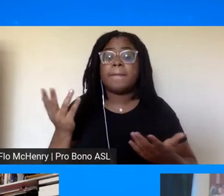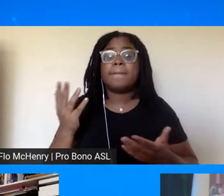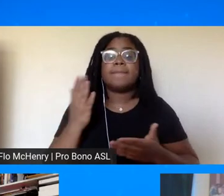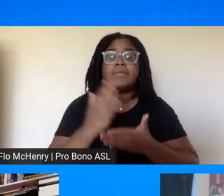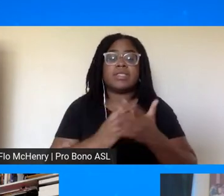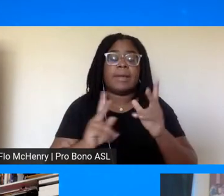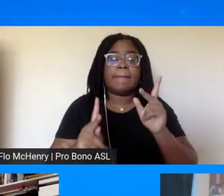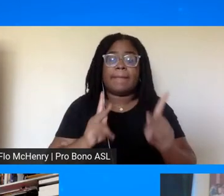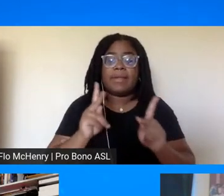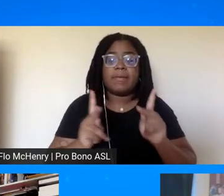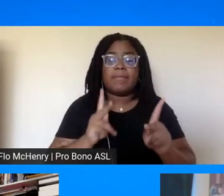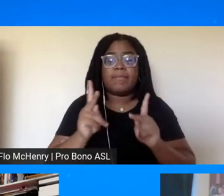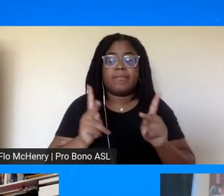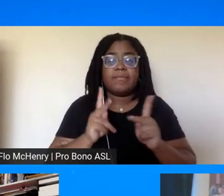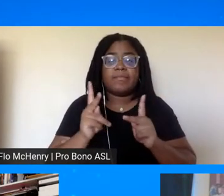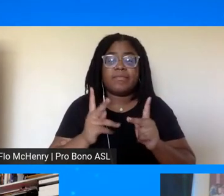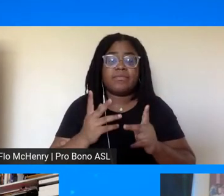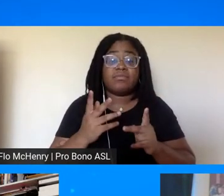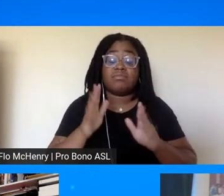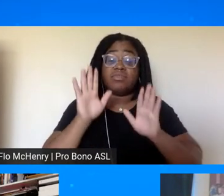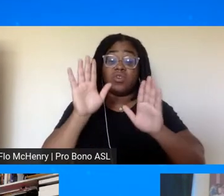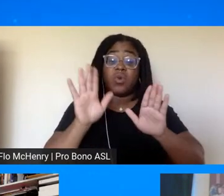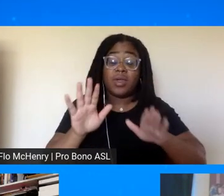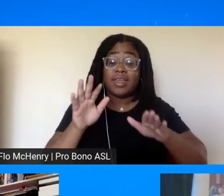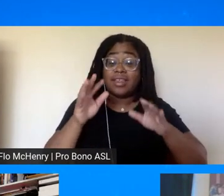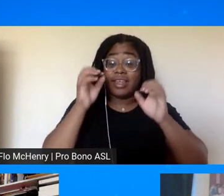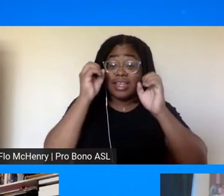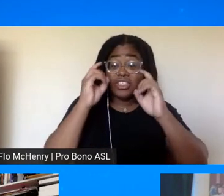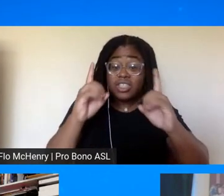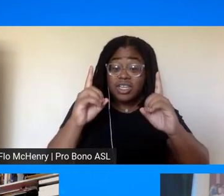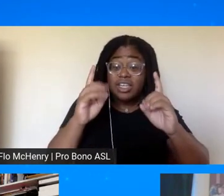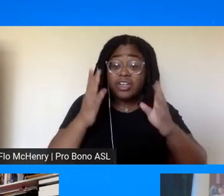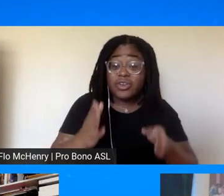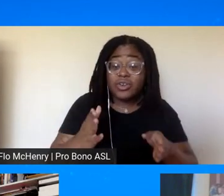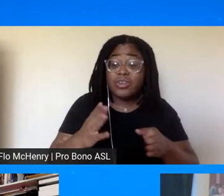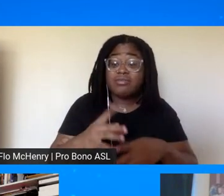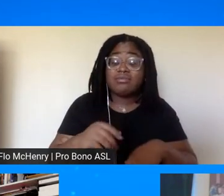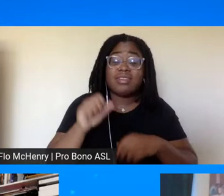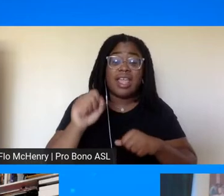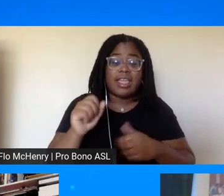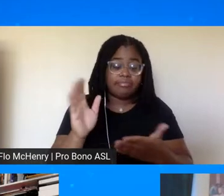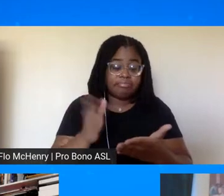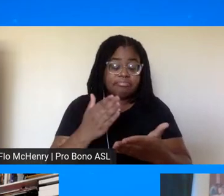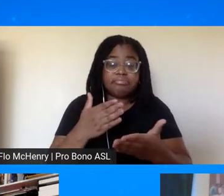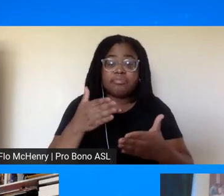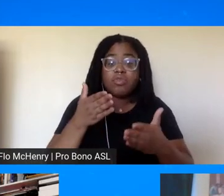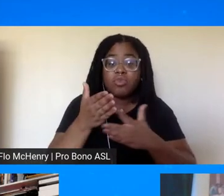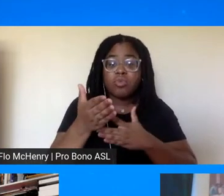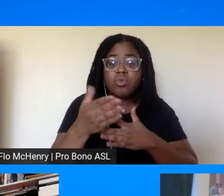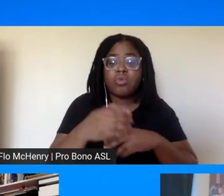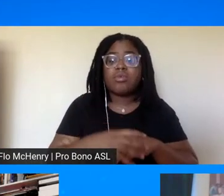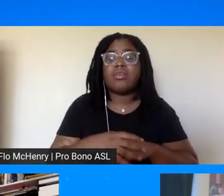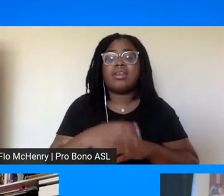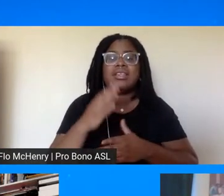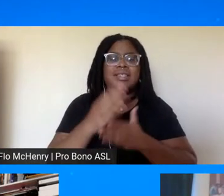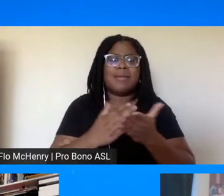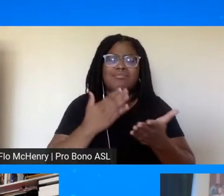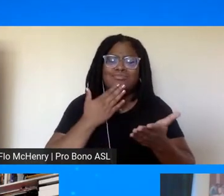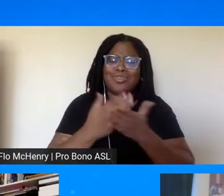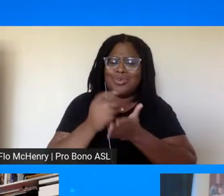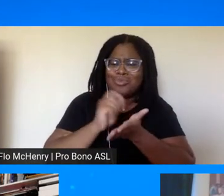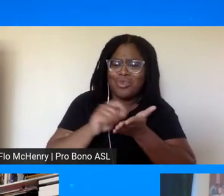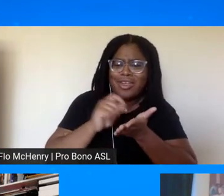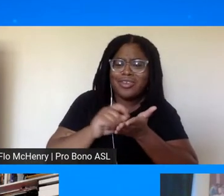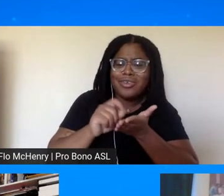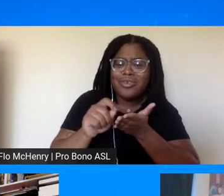some people are great educators. They can sift through all of this. Um, some people are great writers. Uh,